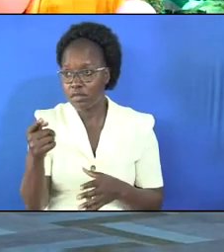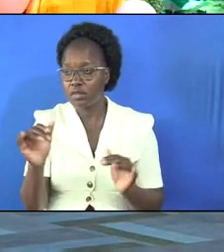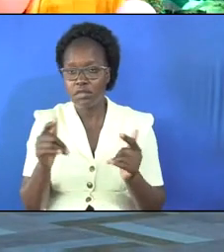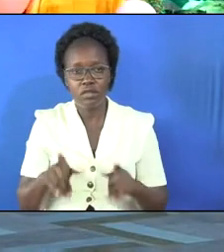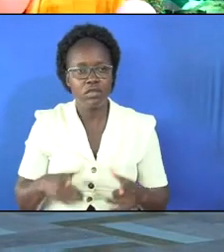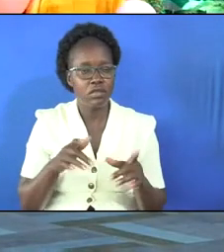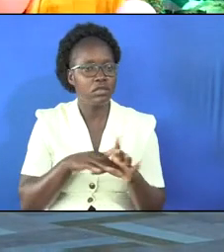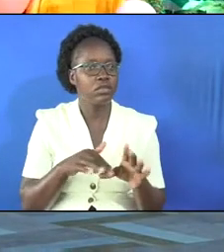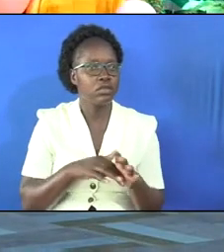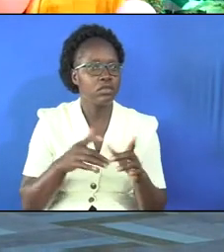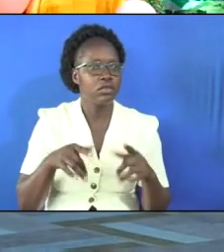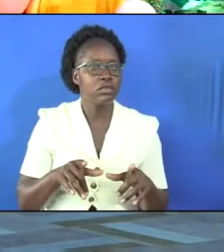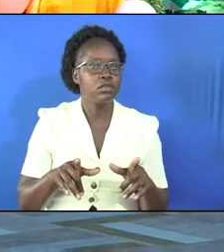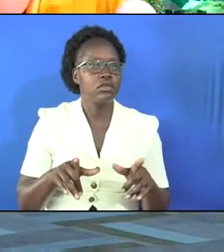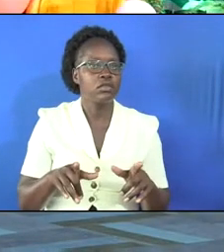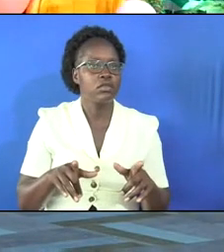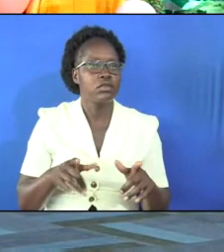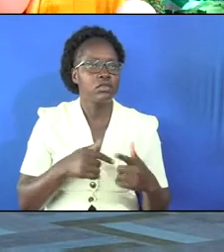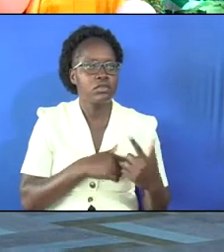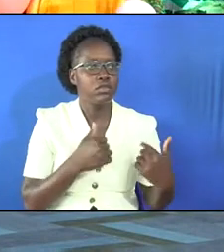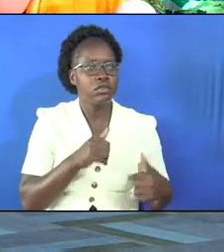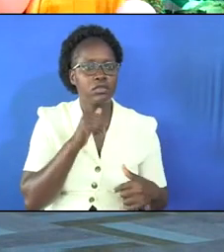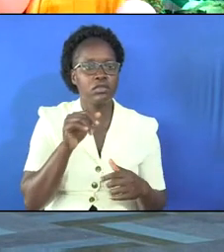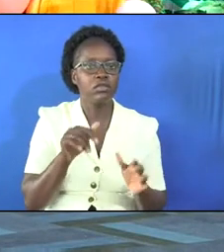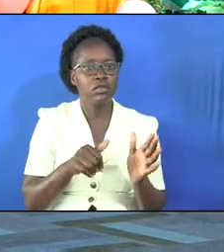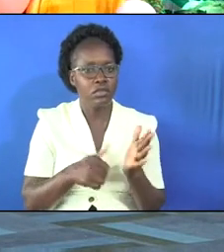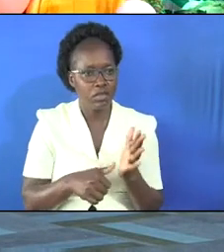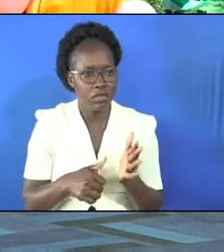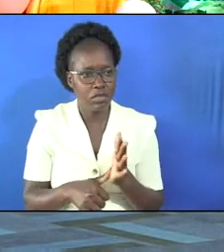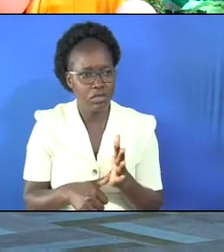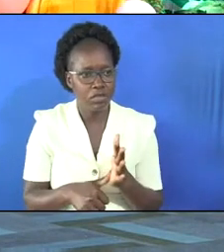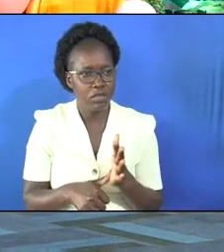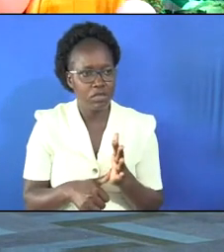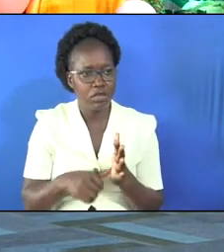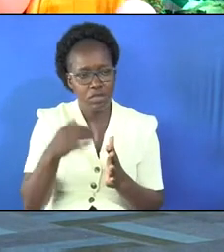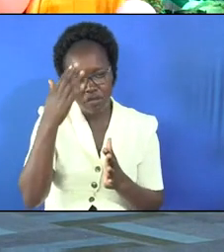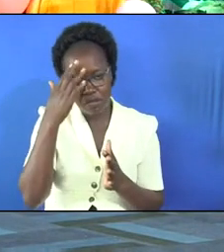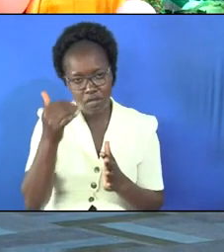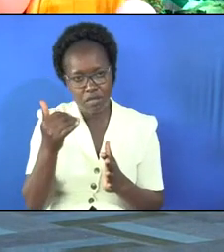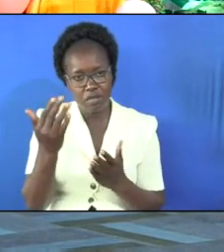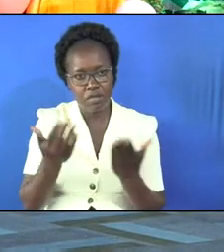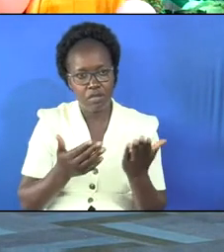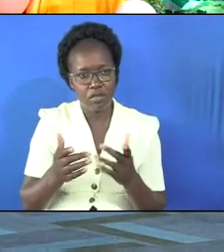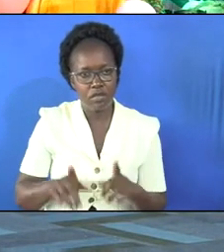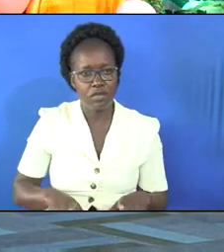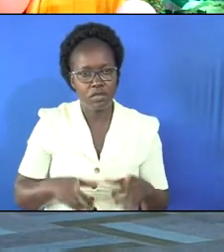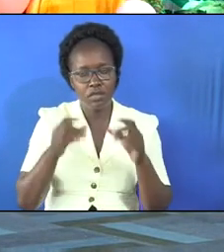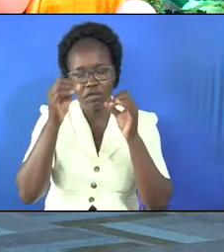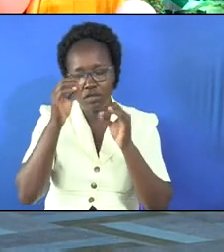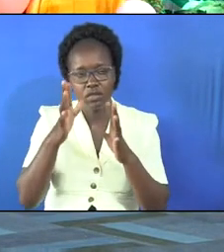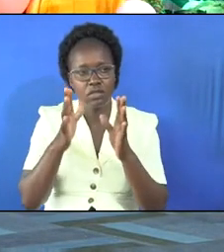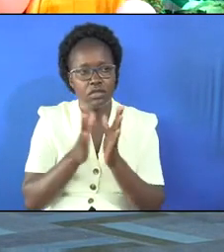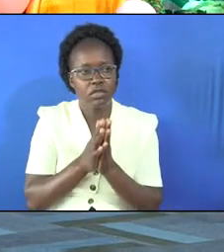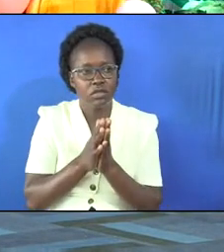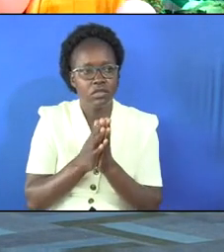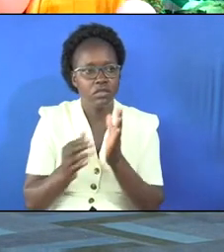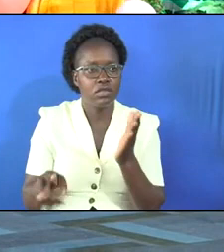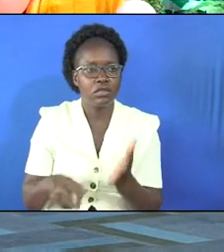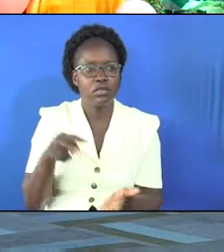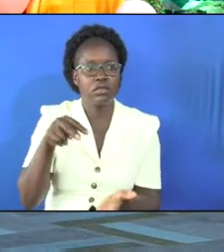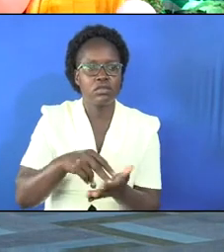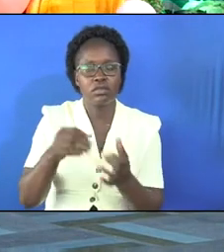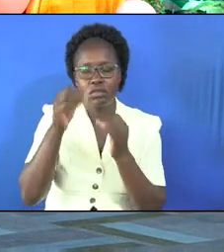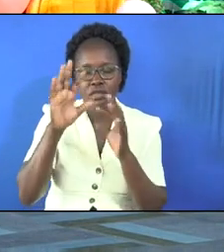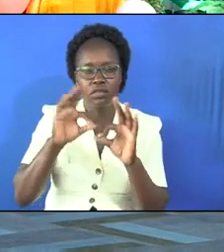new life members let your life your hearts not be troubled because we serve a living god he is a reason god